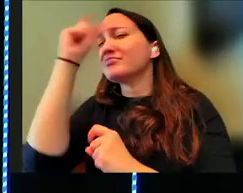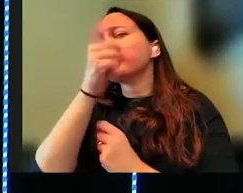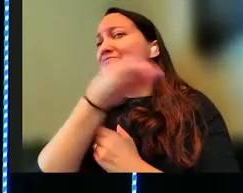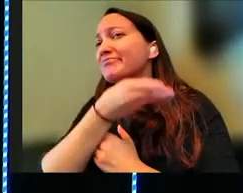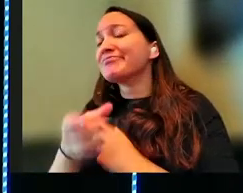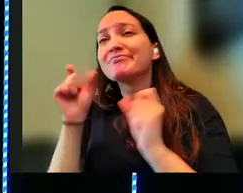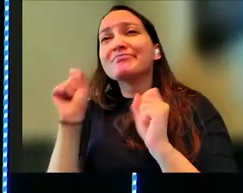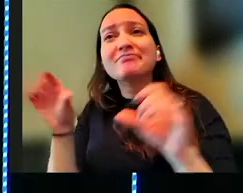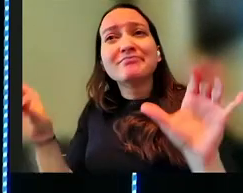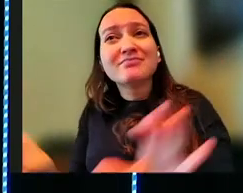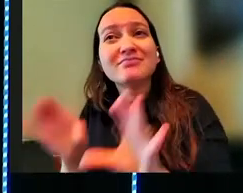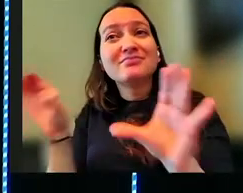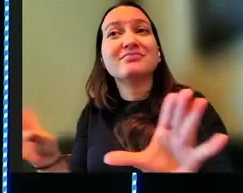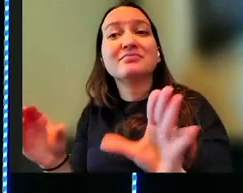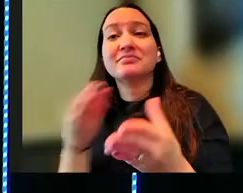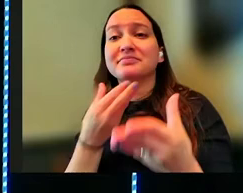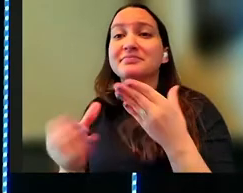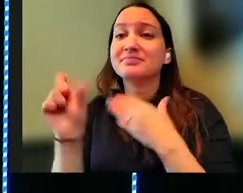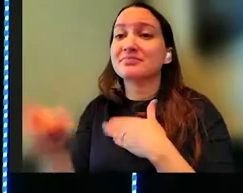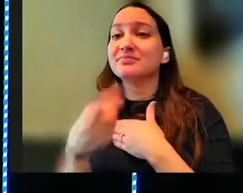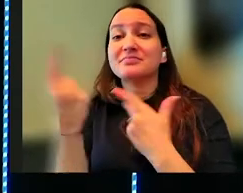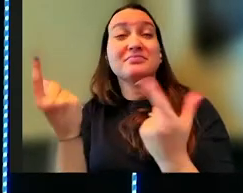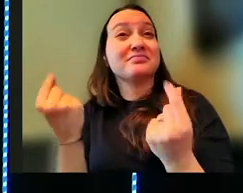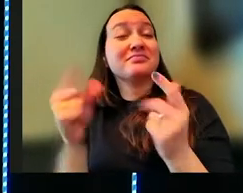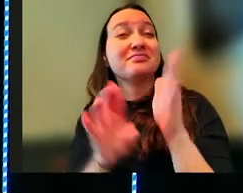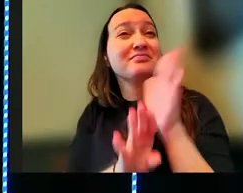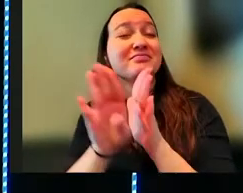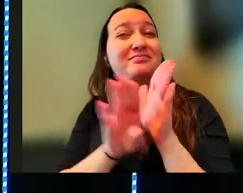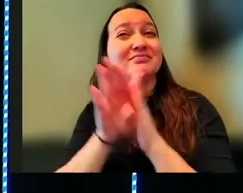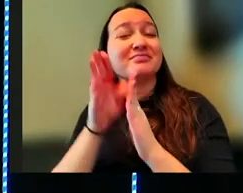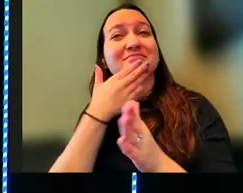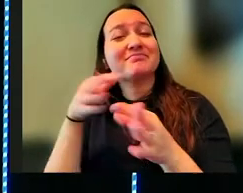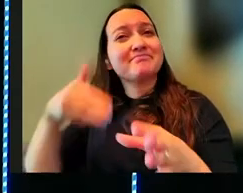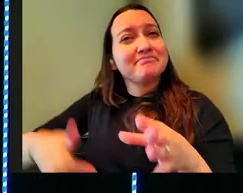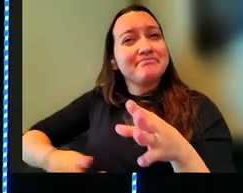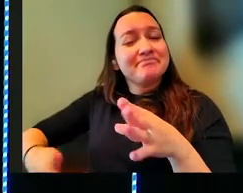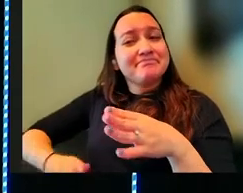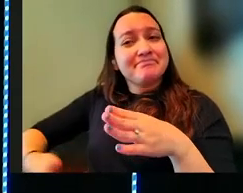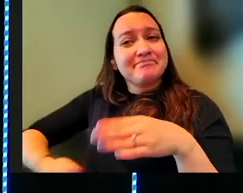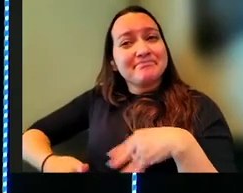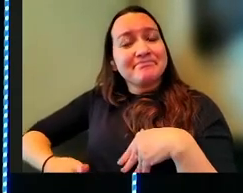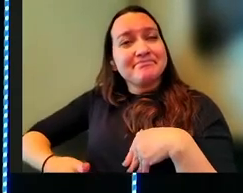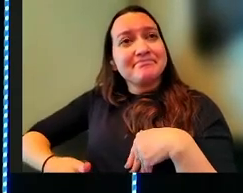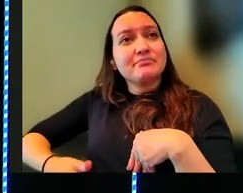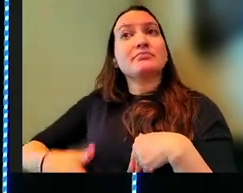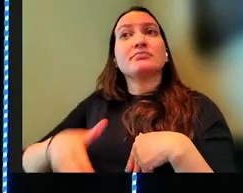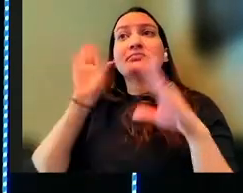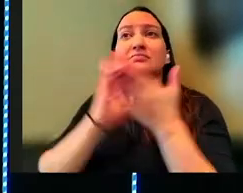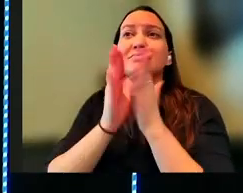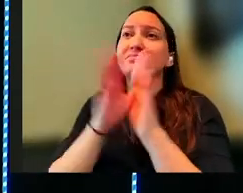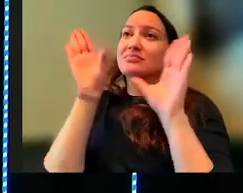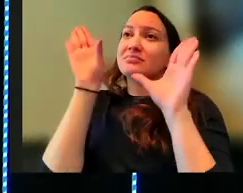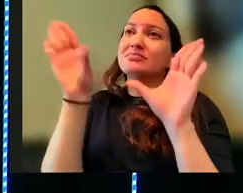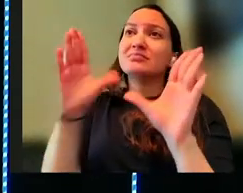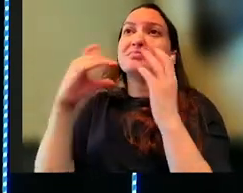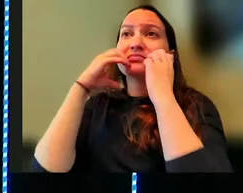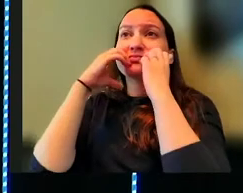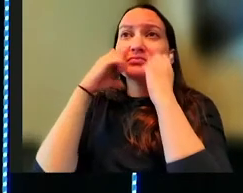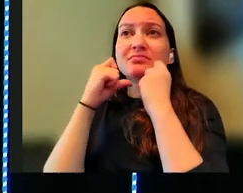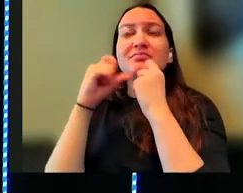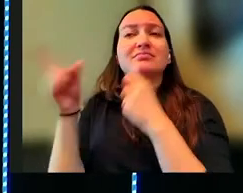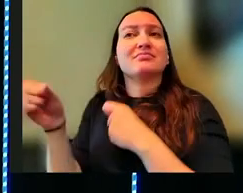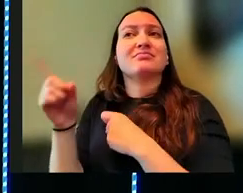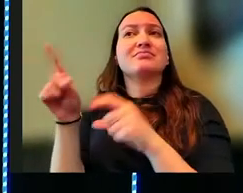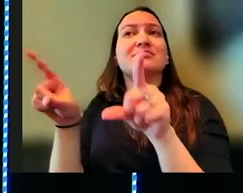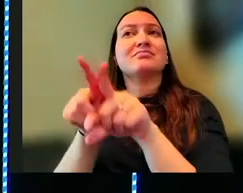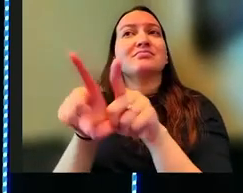can do. And whatever else you do, develop good judgment. If you prize wisdom, she will make you great. Embrace her and she will